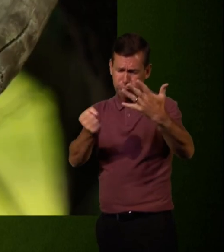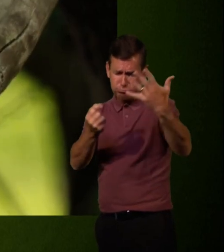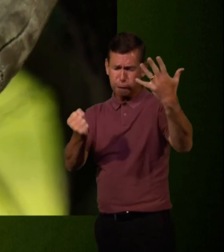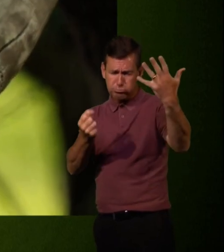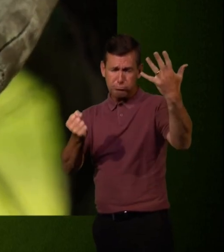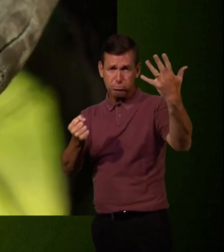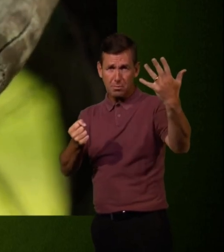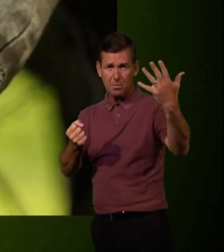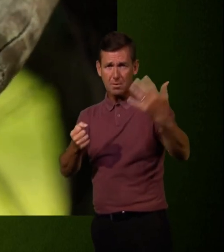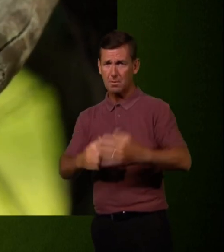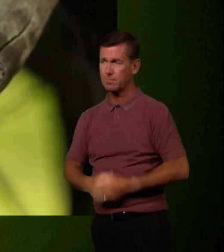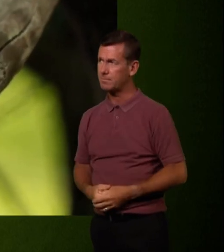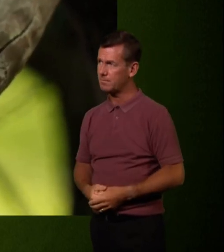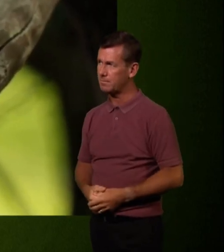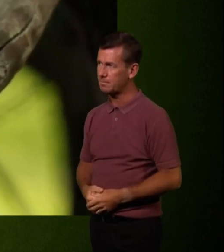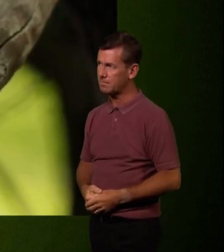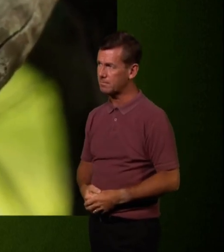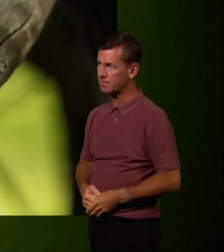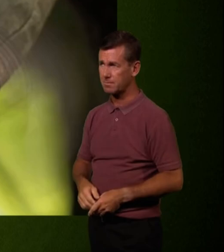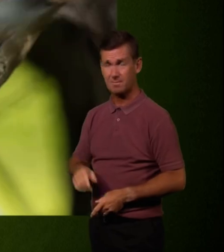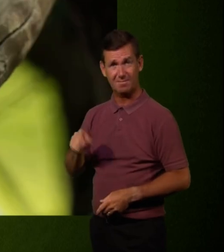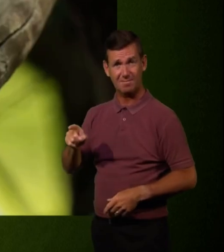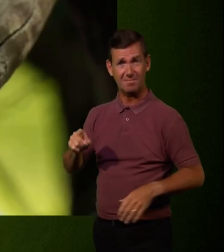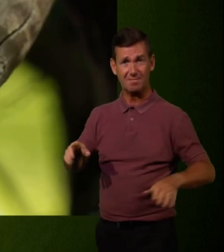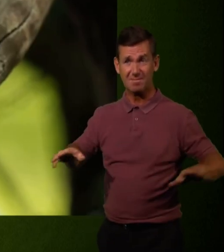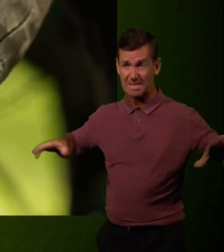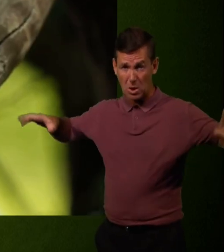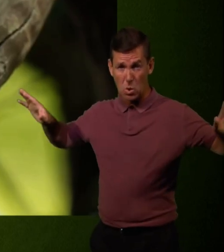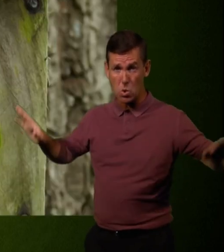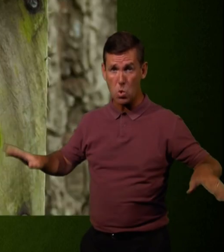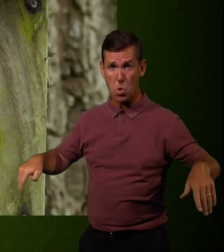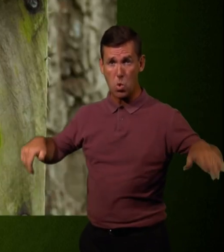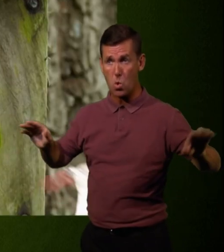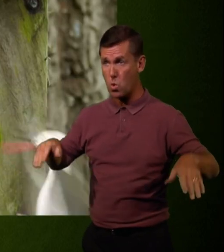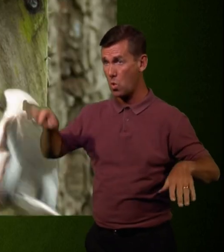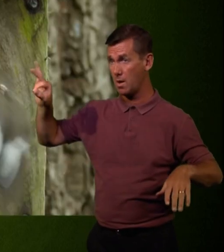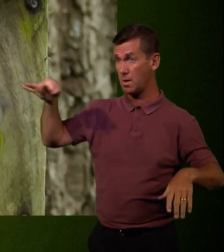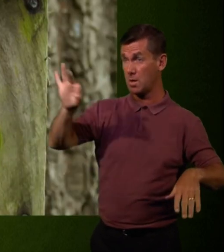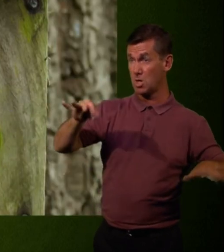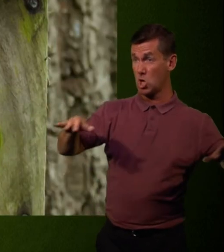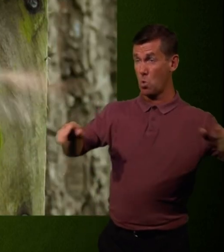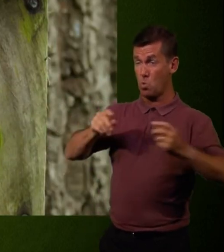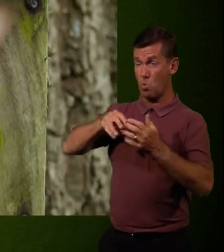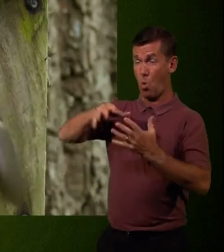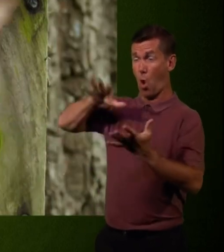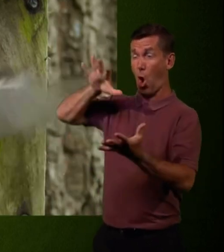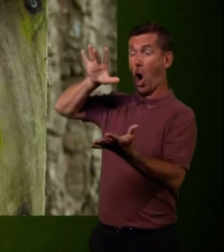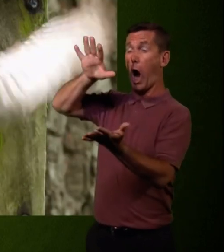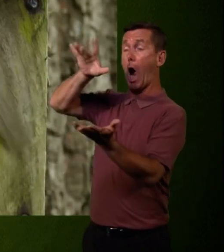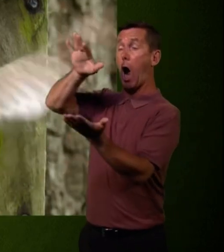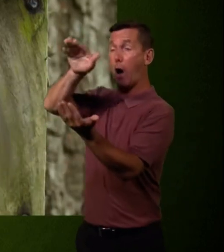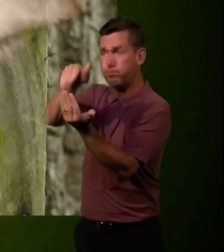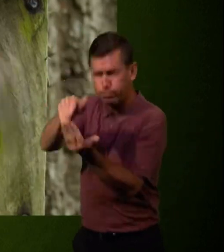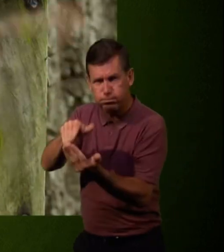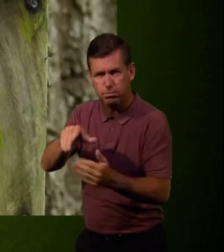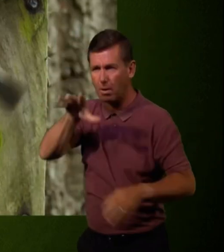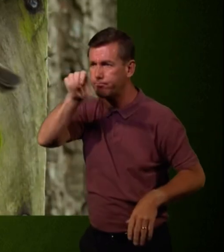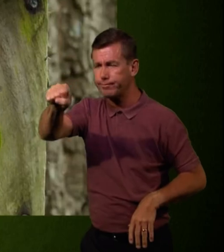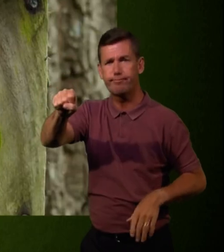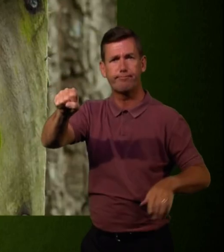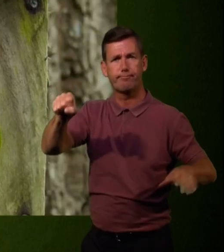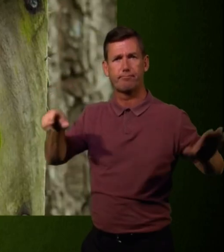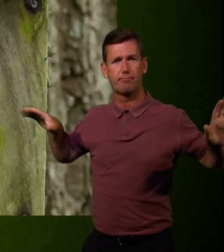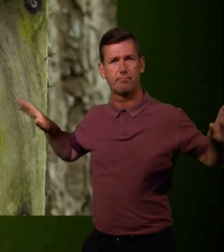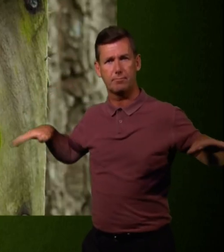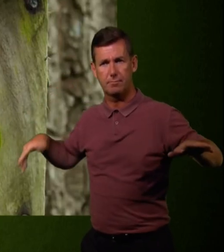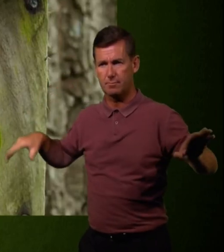in mind she's plucking these damselflies from midair and this is her returning to the perch after each flight and then